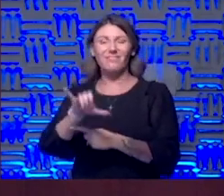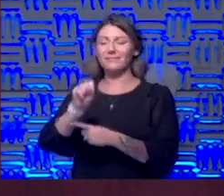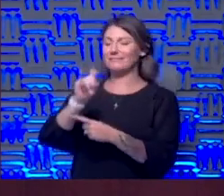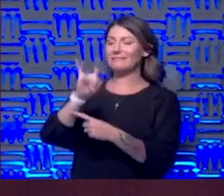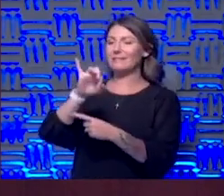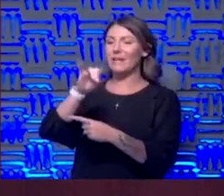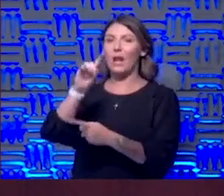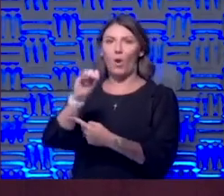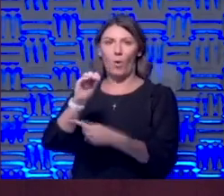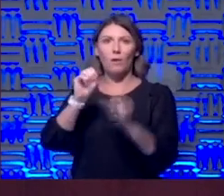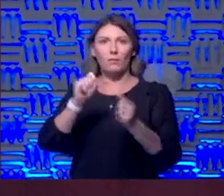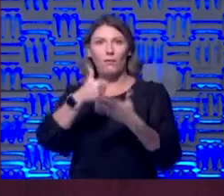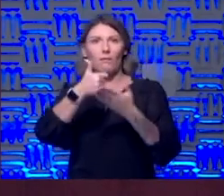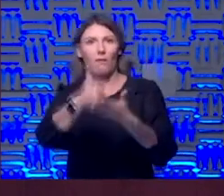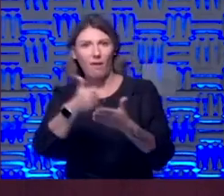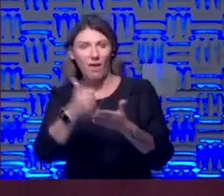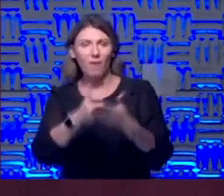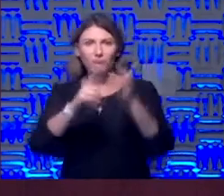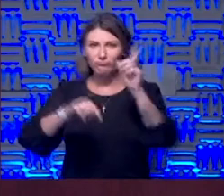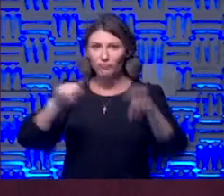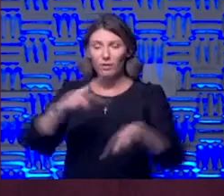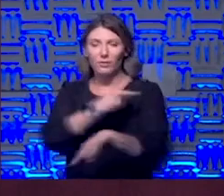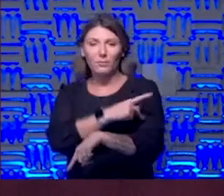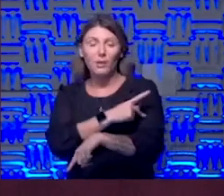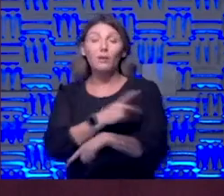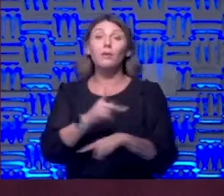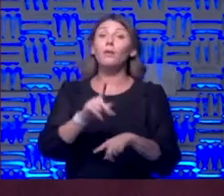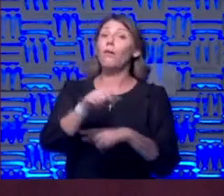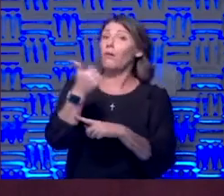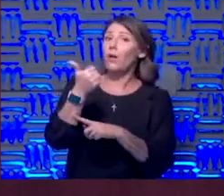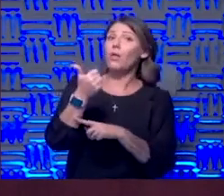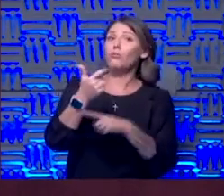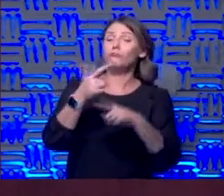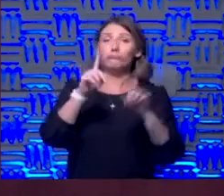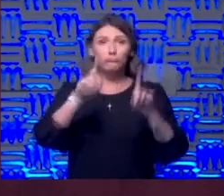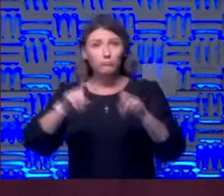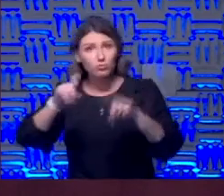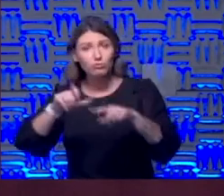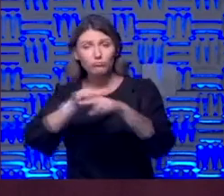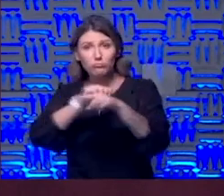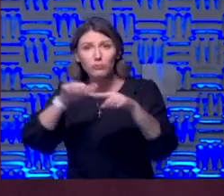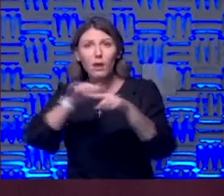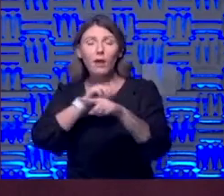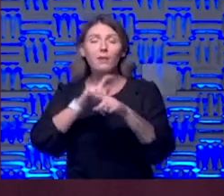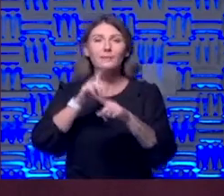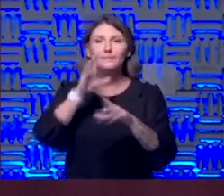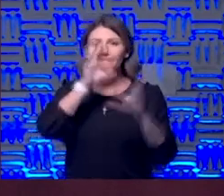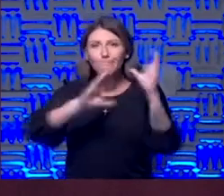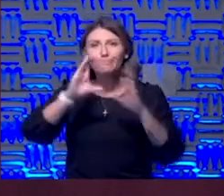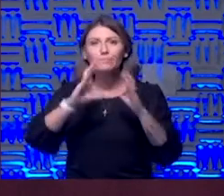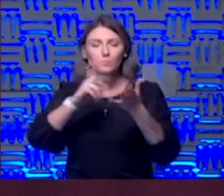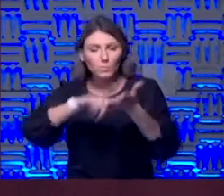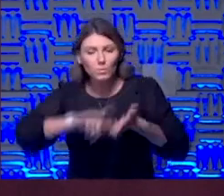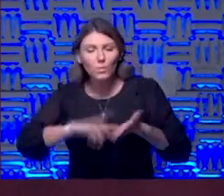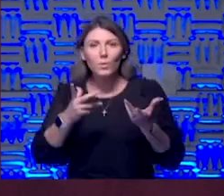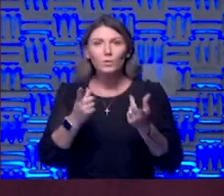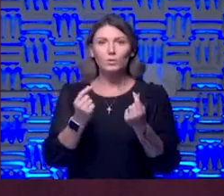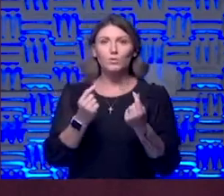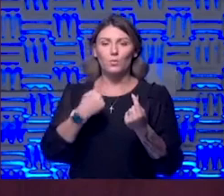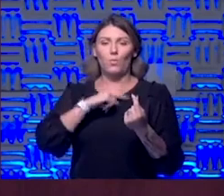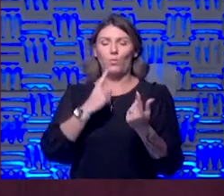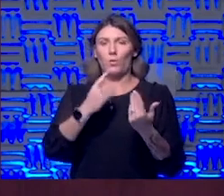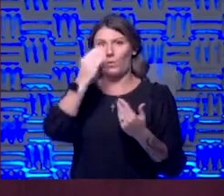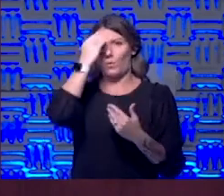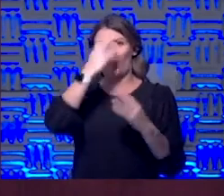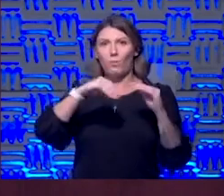and there are multiple other trials still on the way that we're looking for what to do we know a little bit more about whether